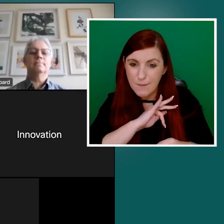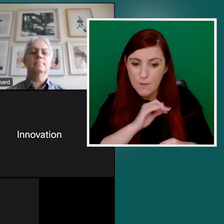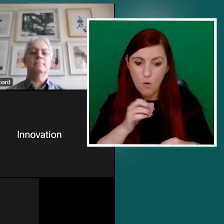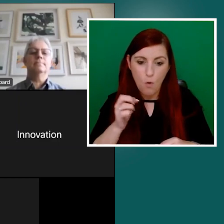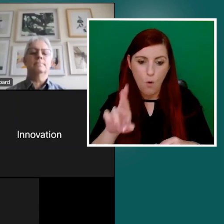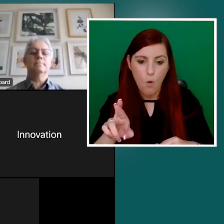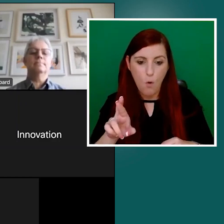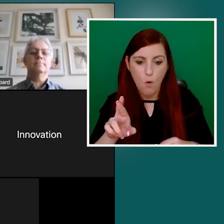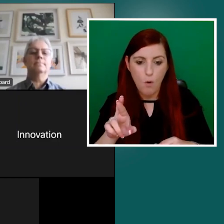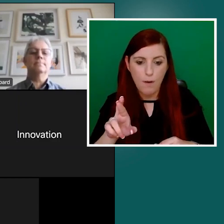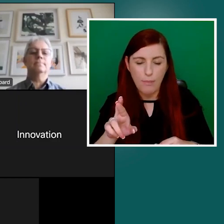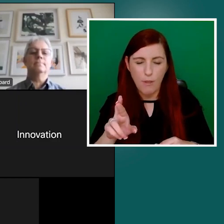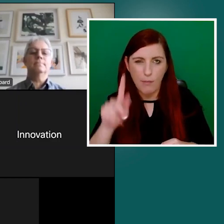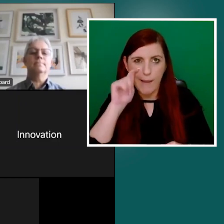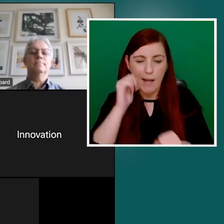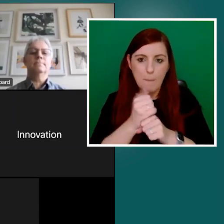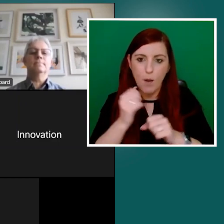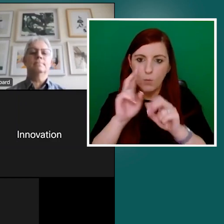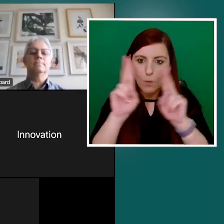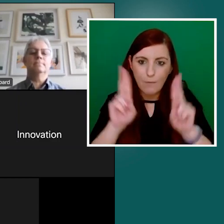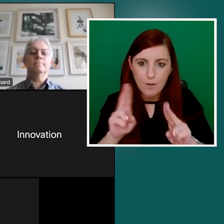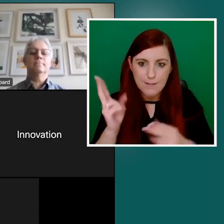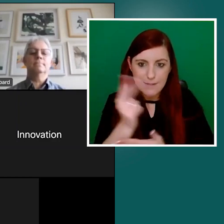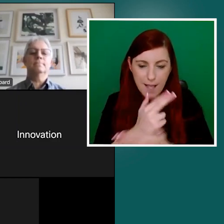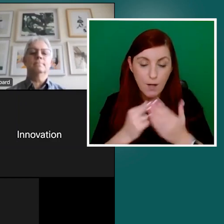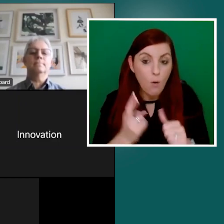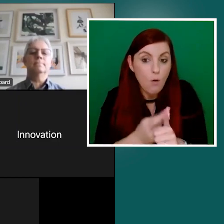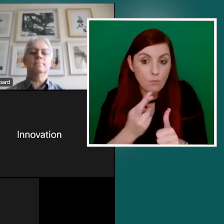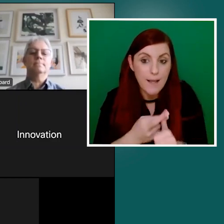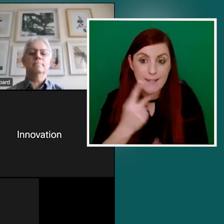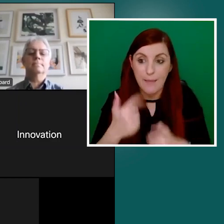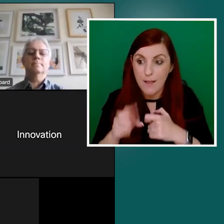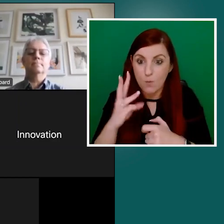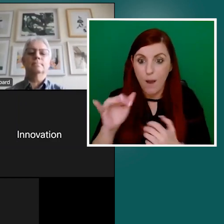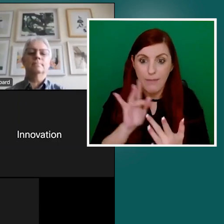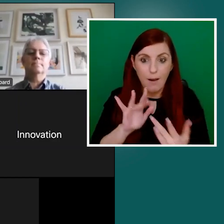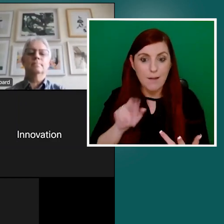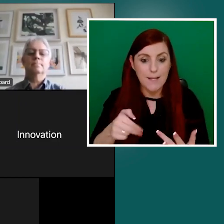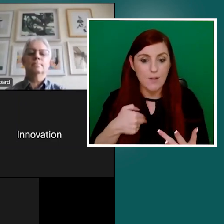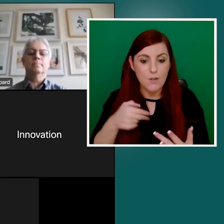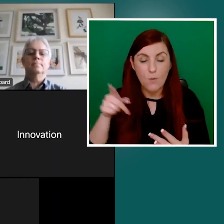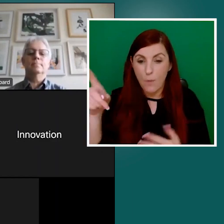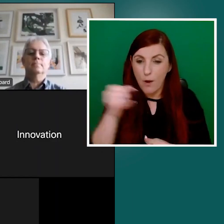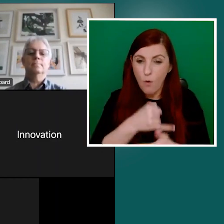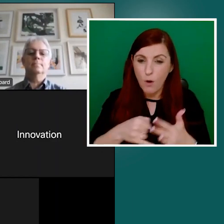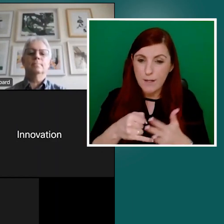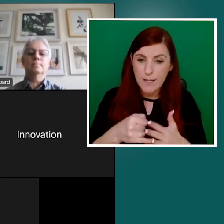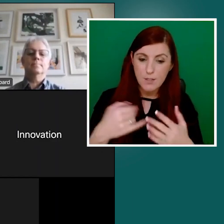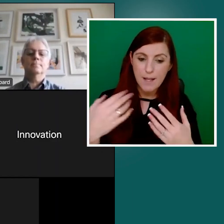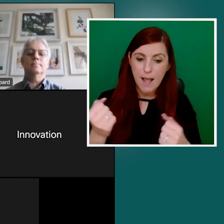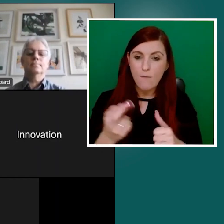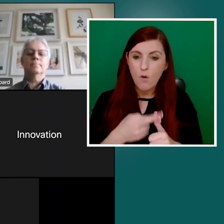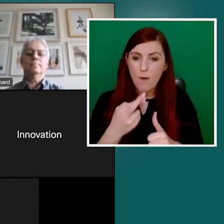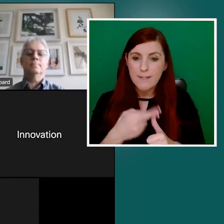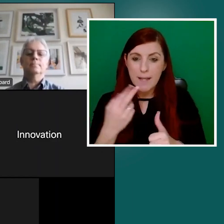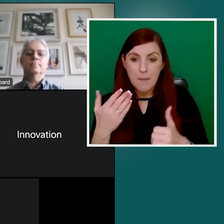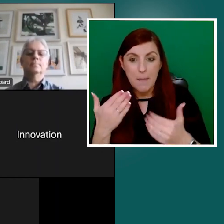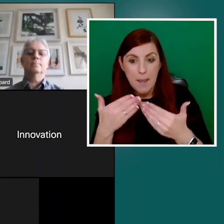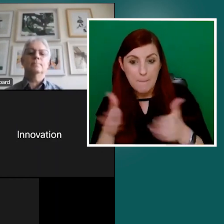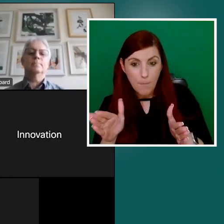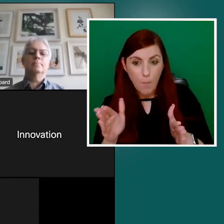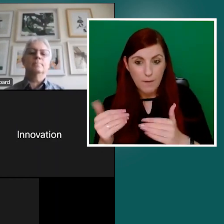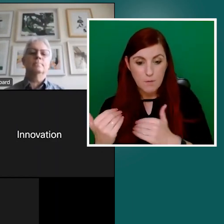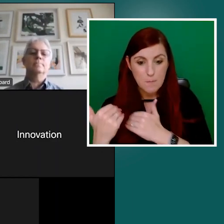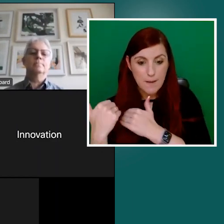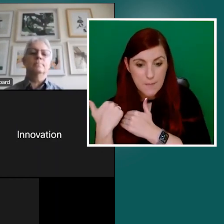user center. And it would be organizations that have a, you know, a public agreement in the in the private and the public